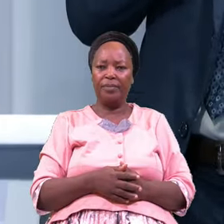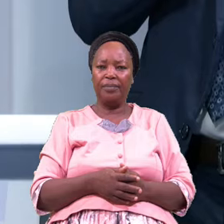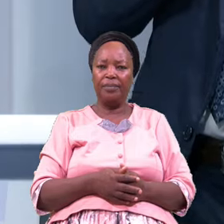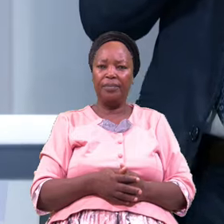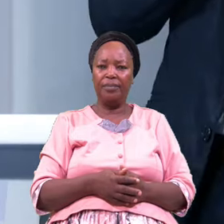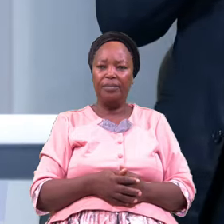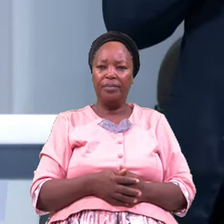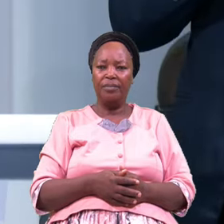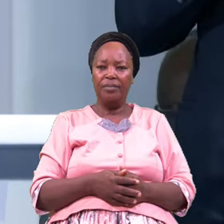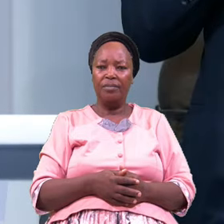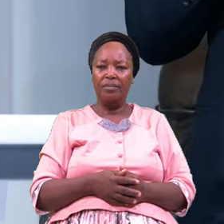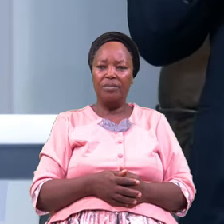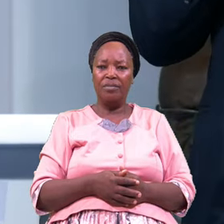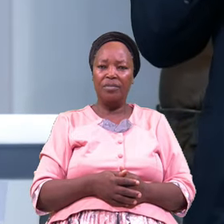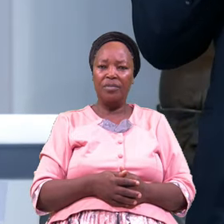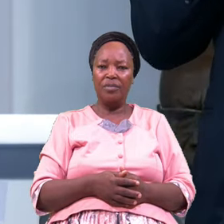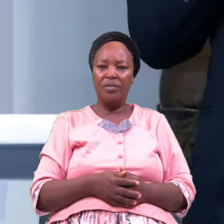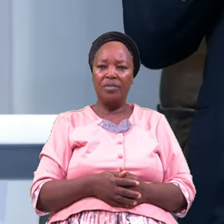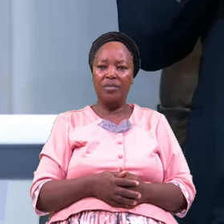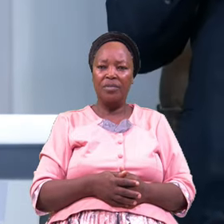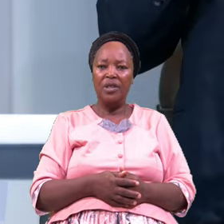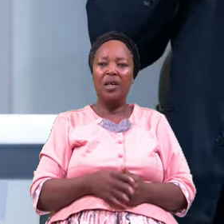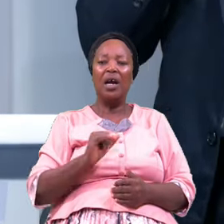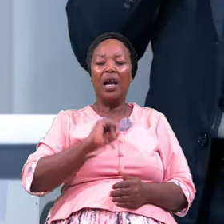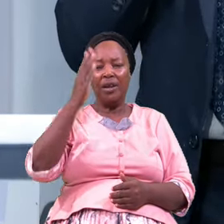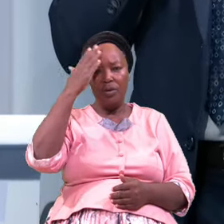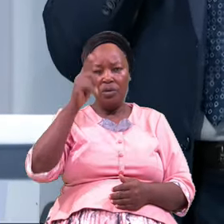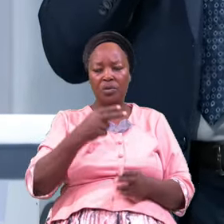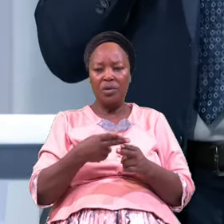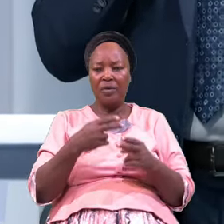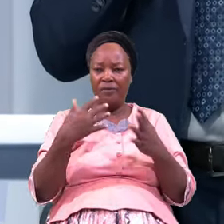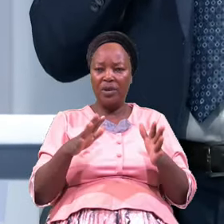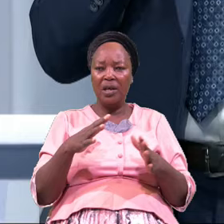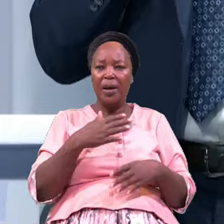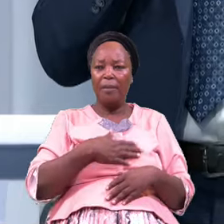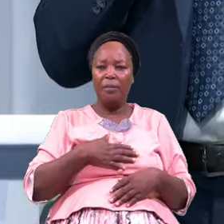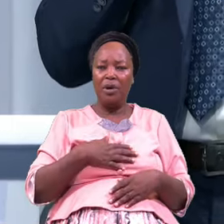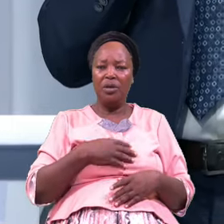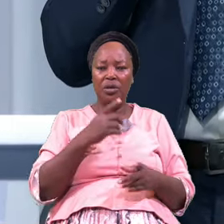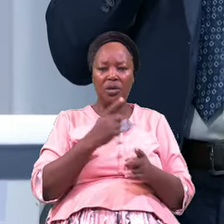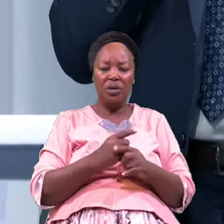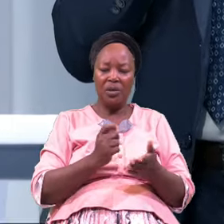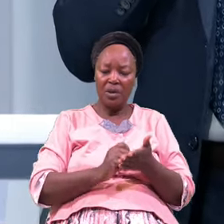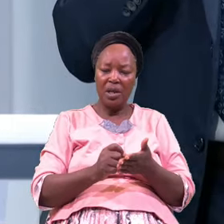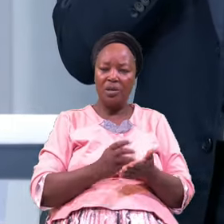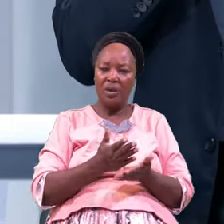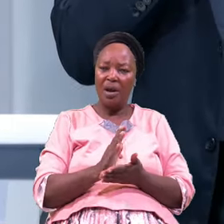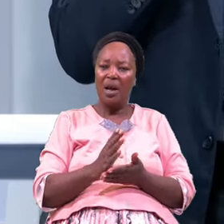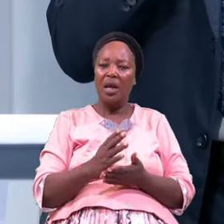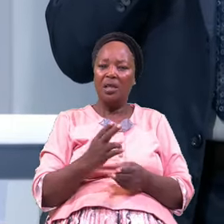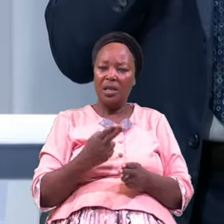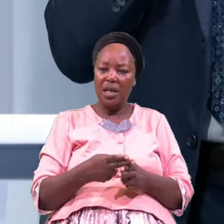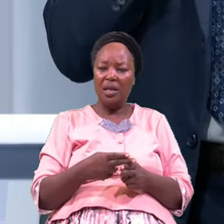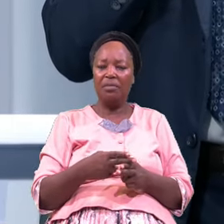Yes I Know You Will Soon Finish Please Just Give Your Correct Address Give Your Correct Name